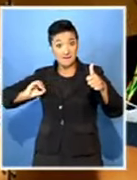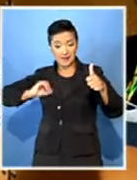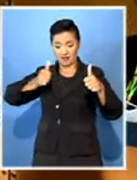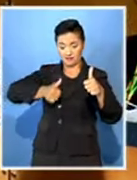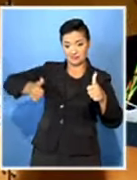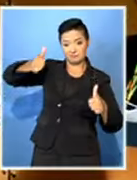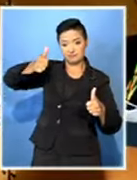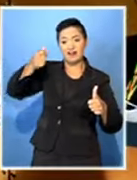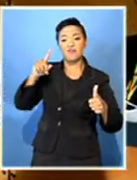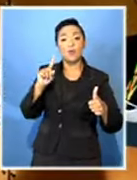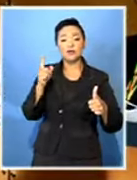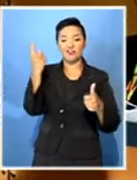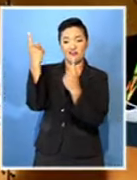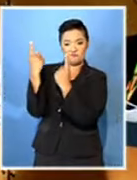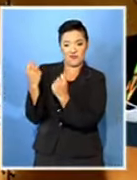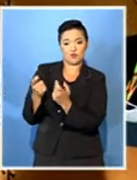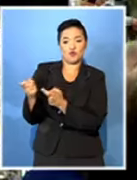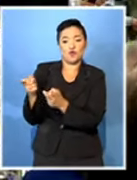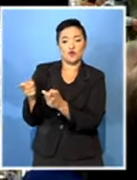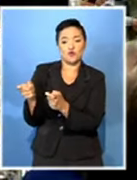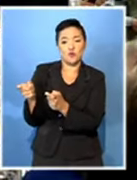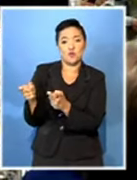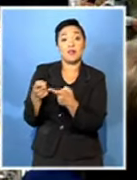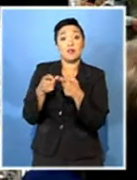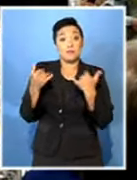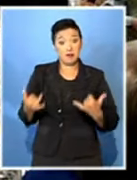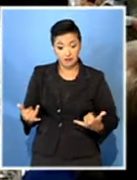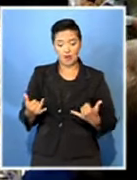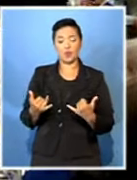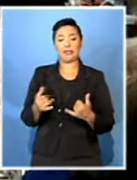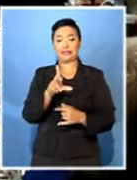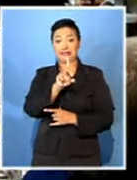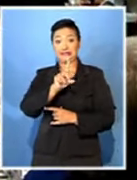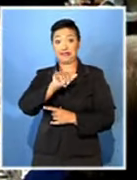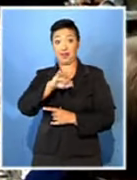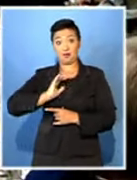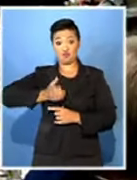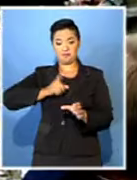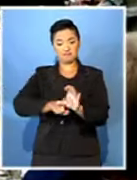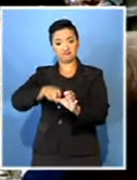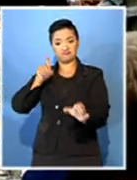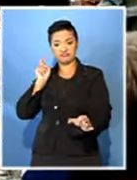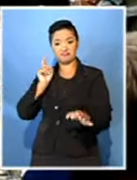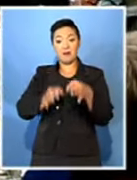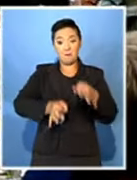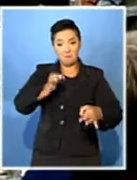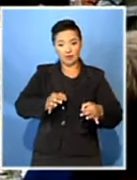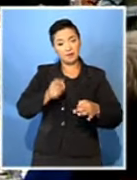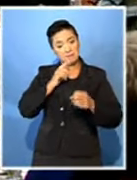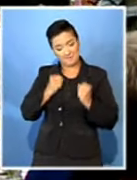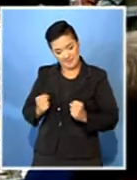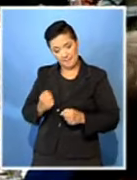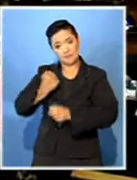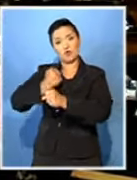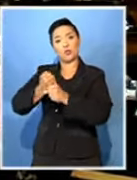above the premier in a number of ways. Although Dalil has resigned from party politics for now, she still remains the mayor of the mother